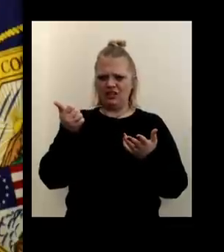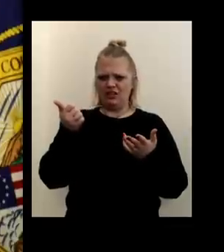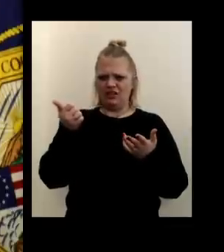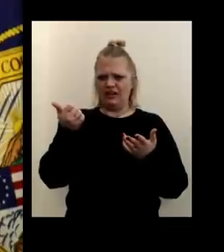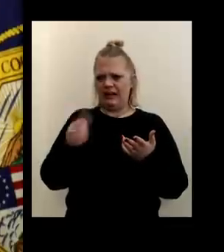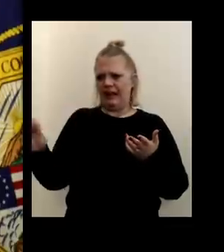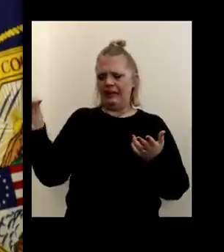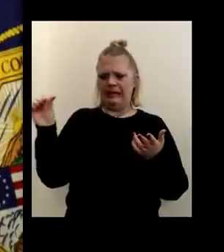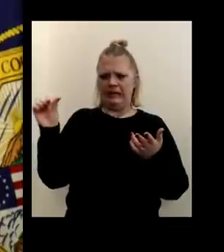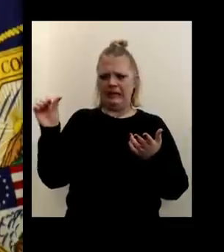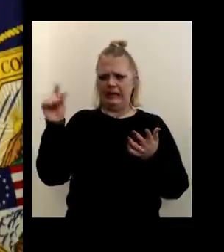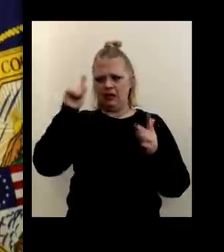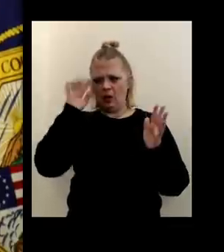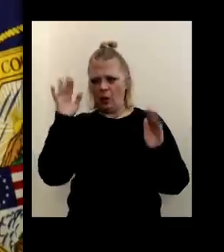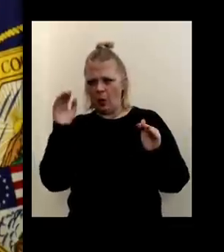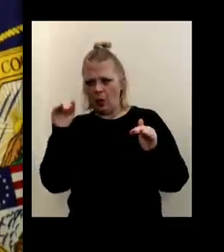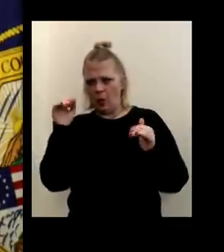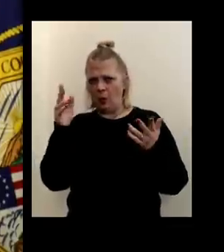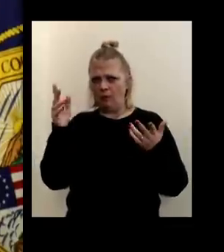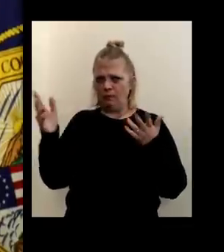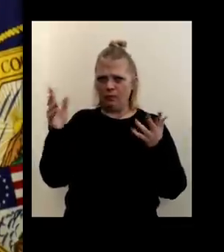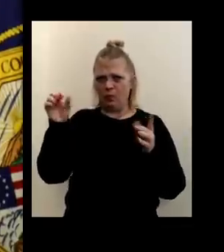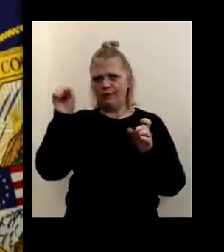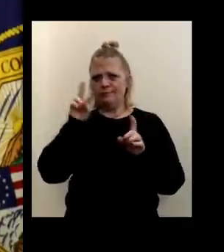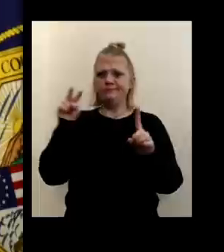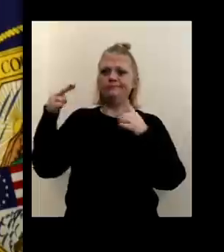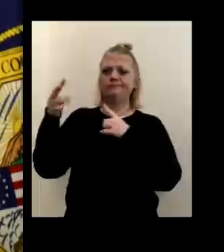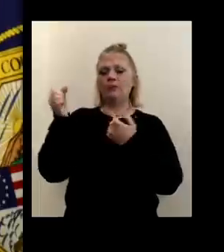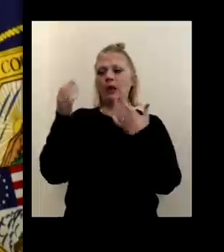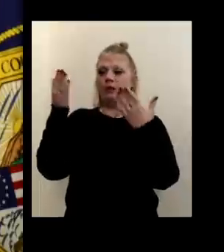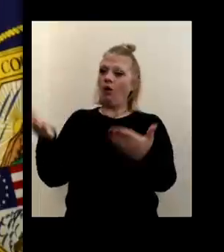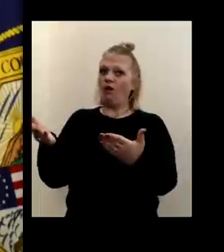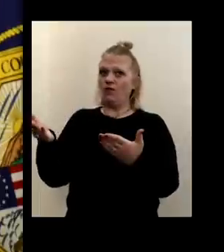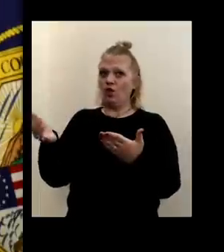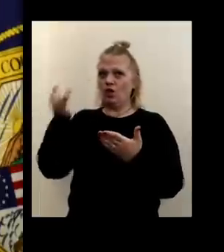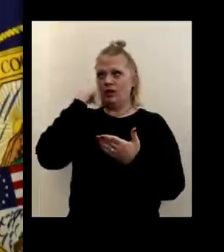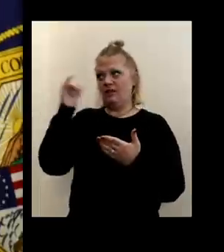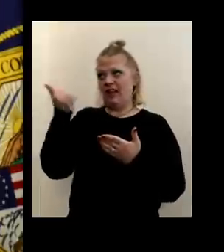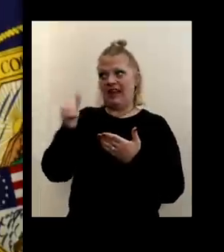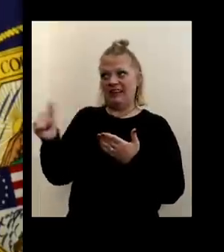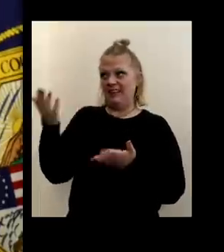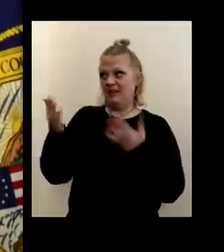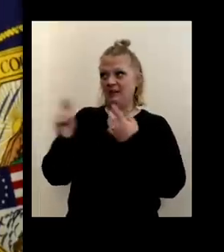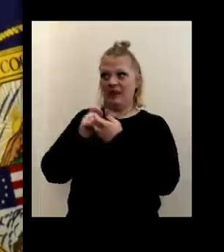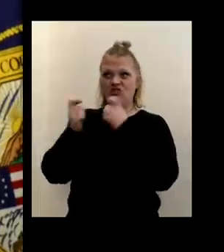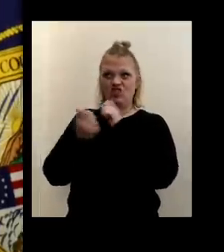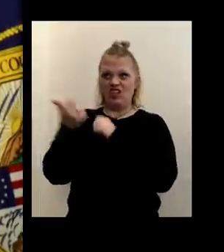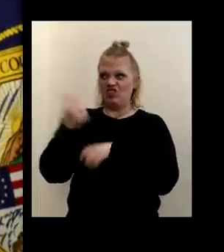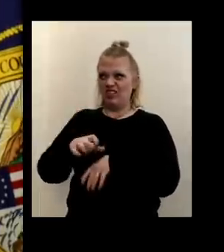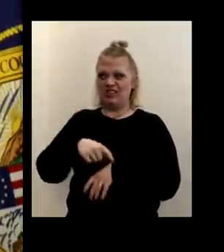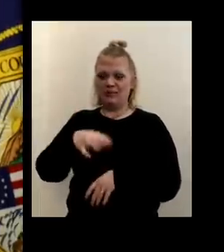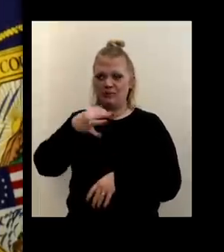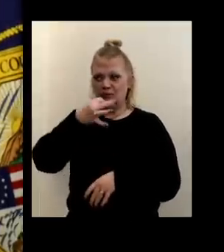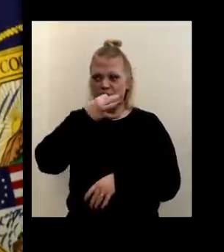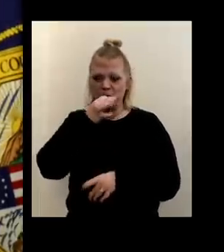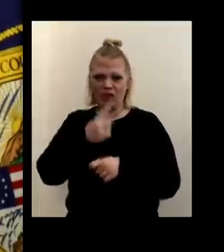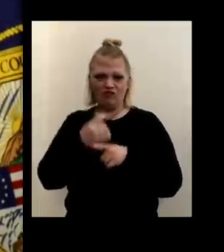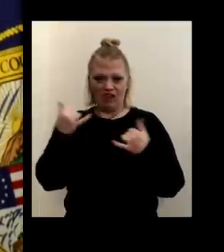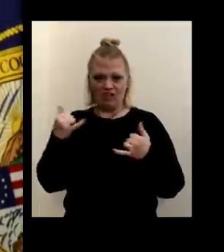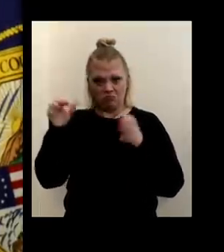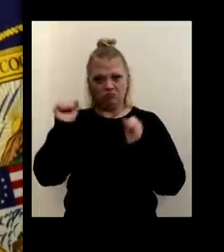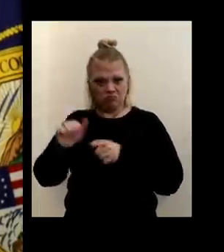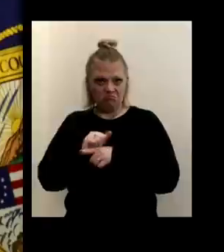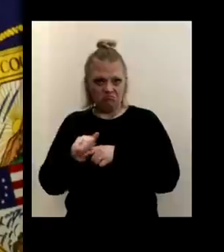um, perspective you can offer them on whether anything might change anytime soon? Right now they can